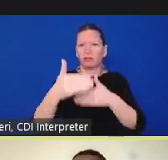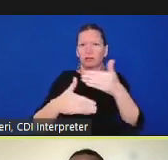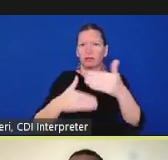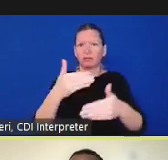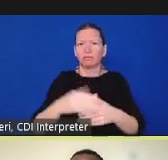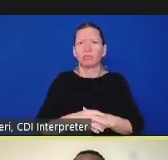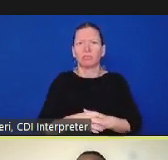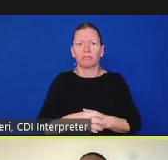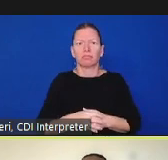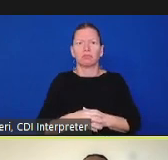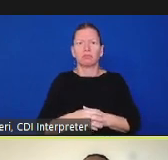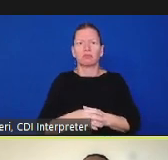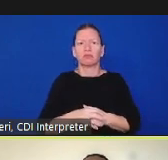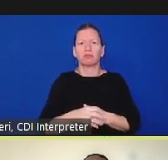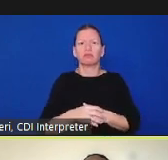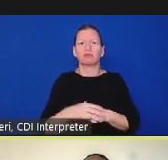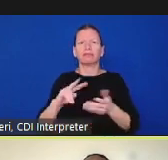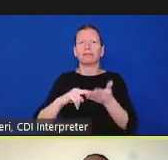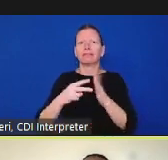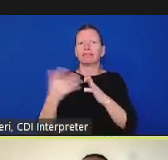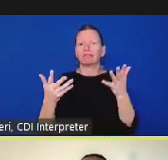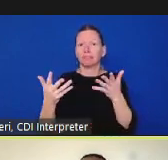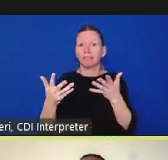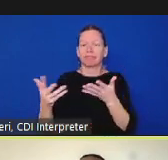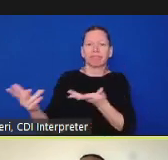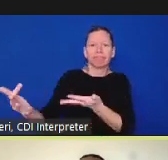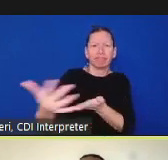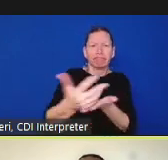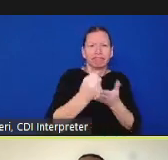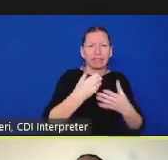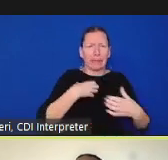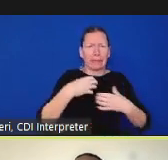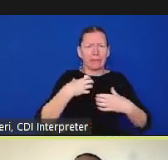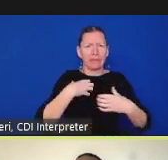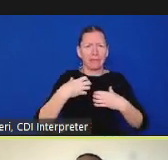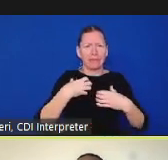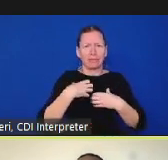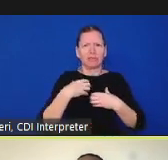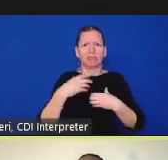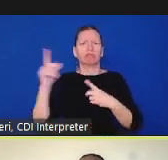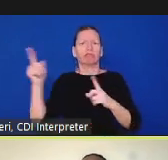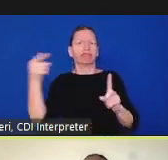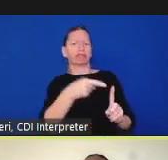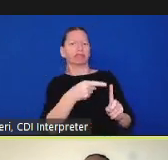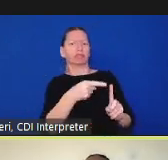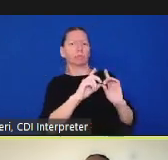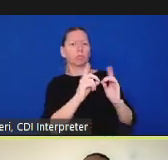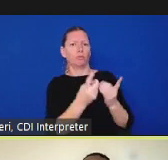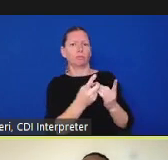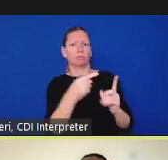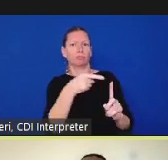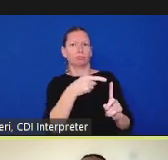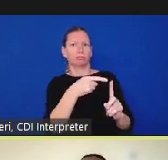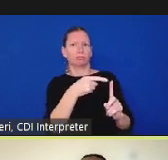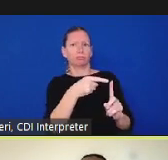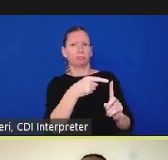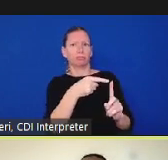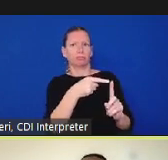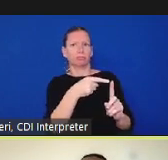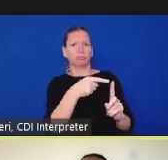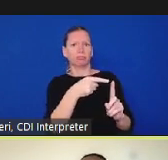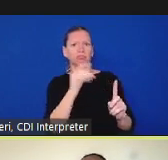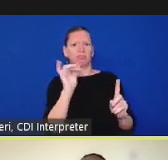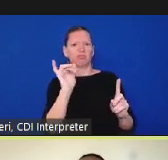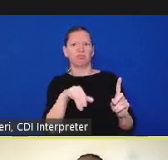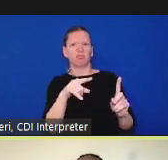complaint directly with that department it gives the community the ability to provide input into the complaint investigation